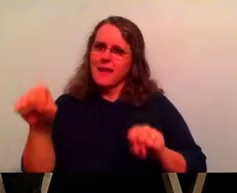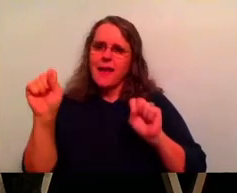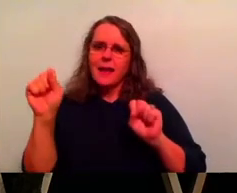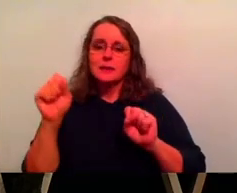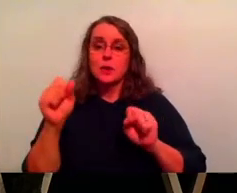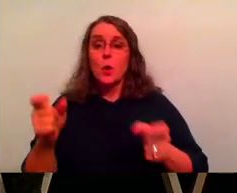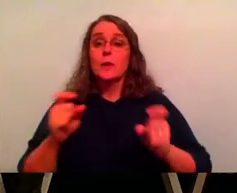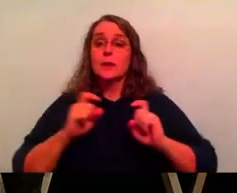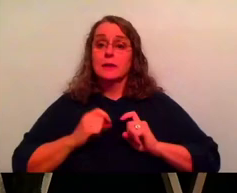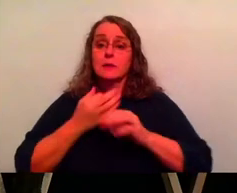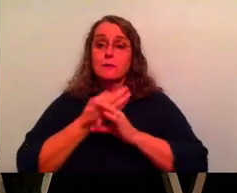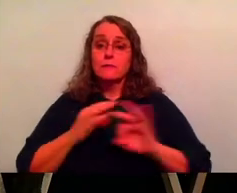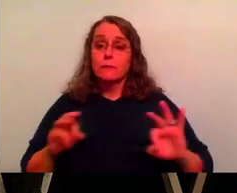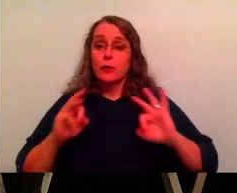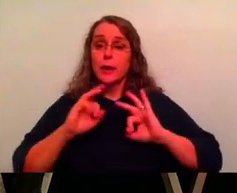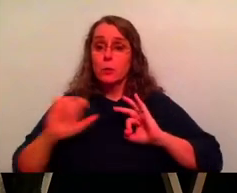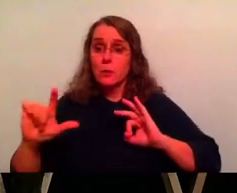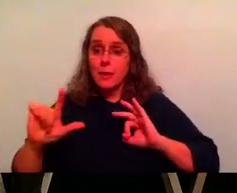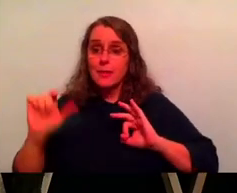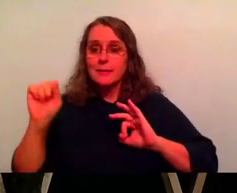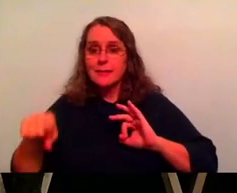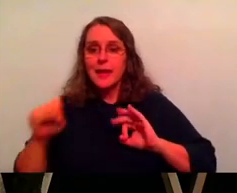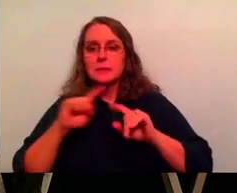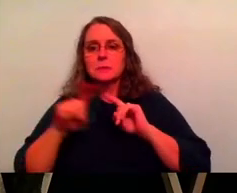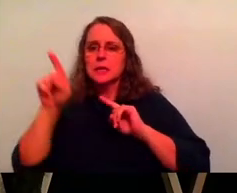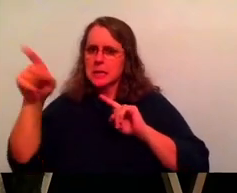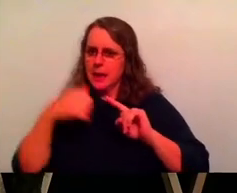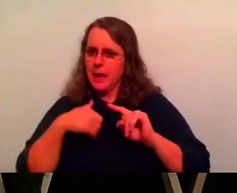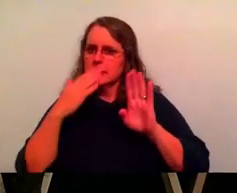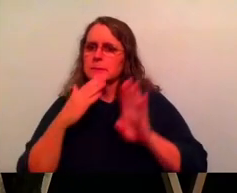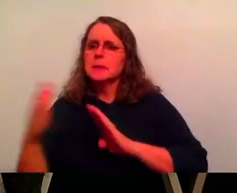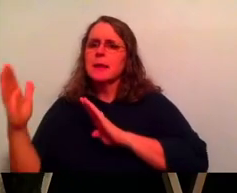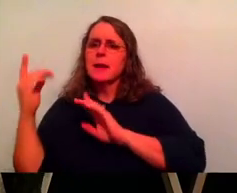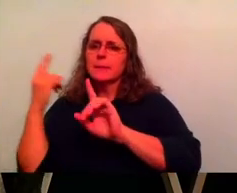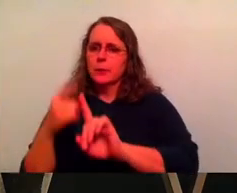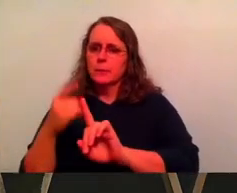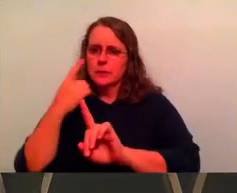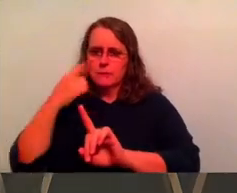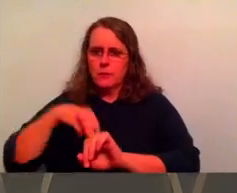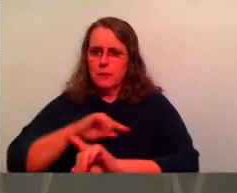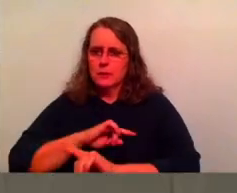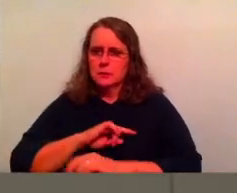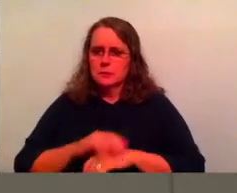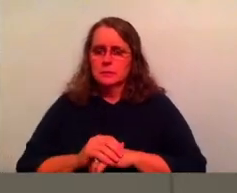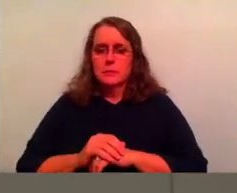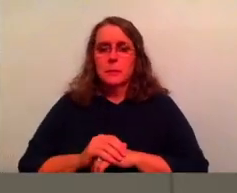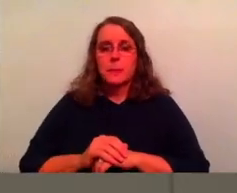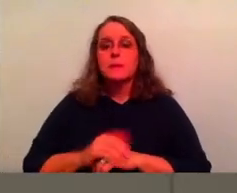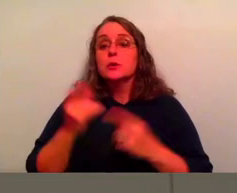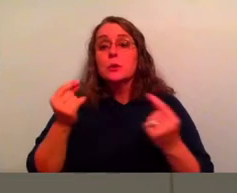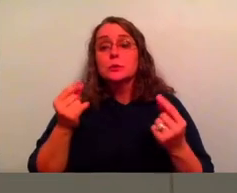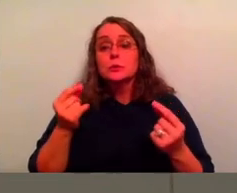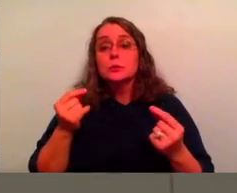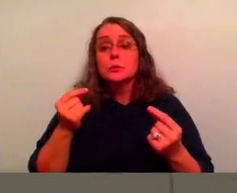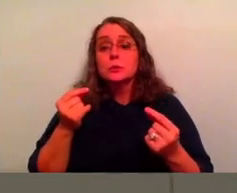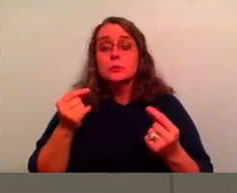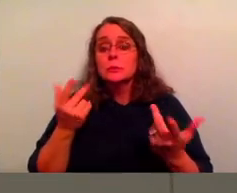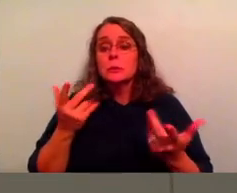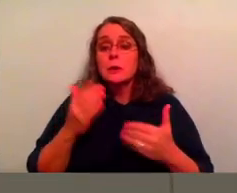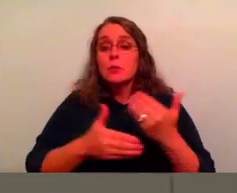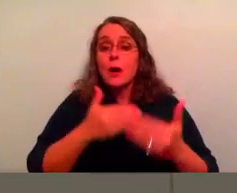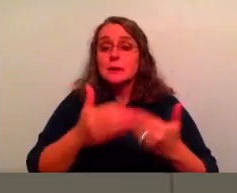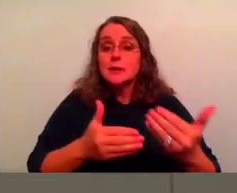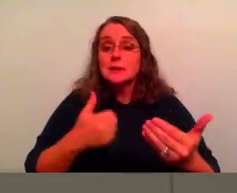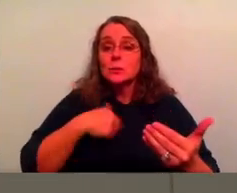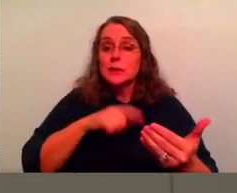us our choice, but he's, he's got plans. He's got a purpose. And so one of the things that we have to do through this process is just kind of step out of the way. Uh,